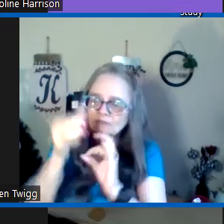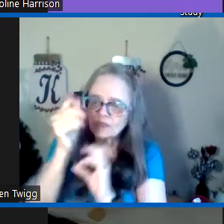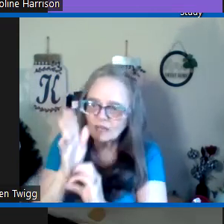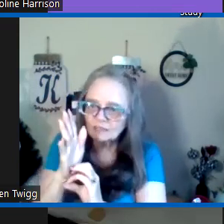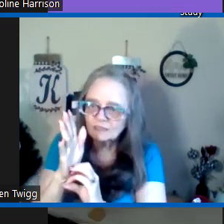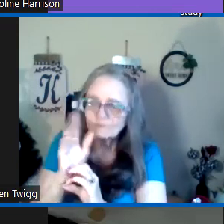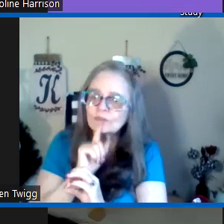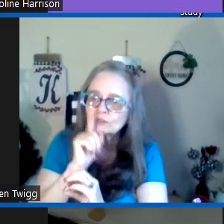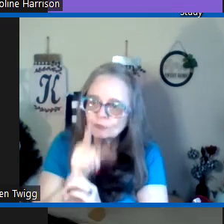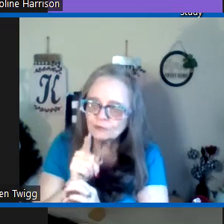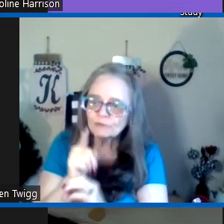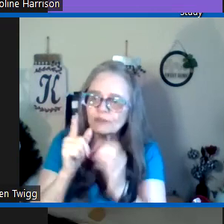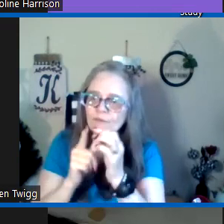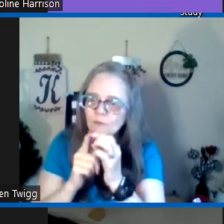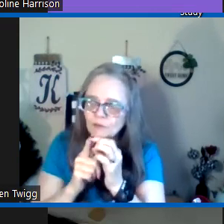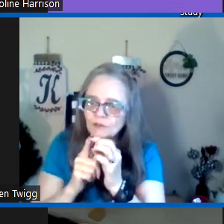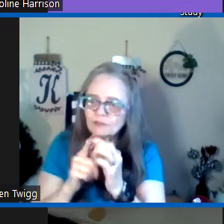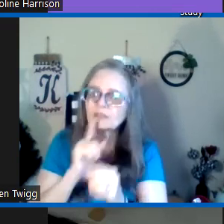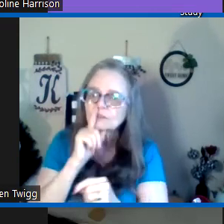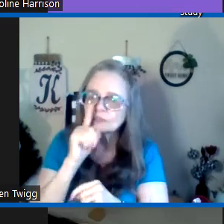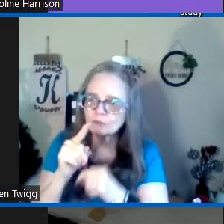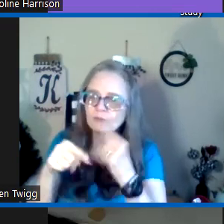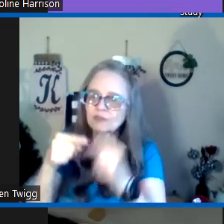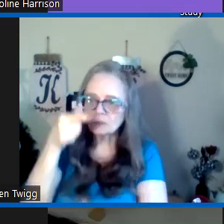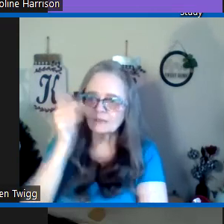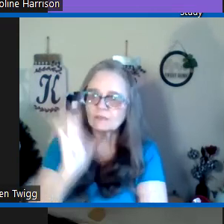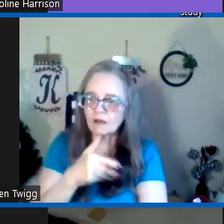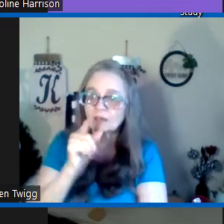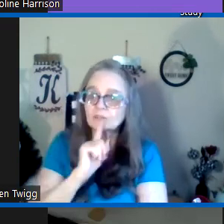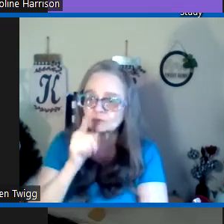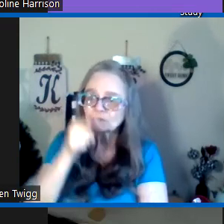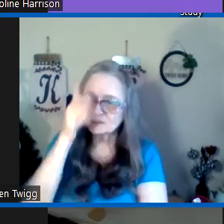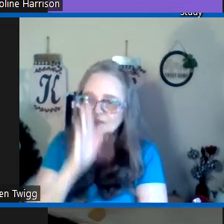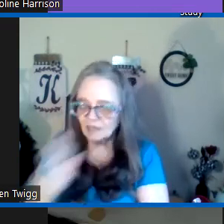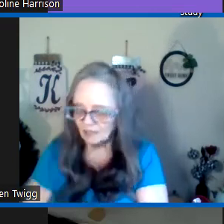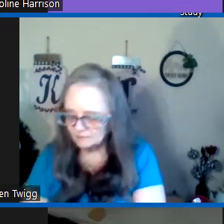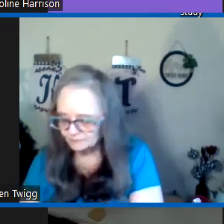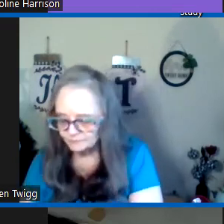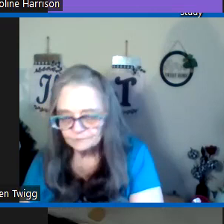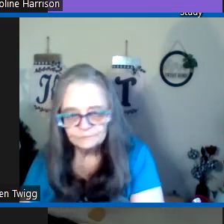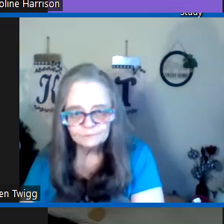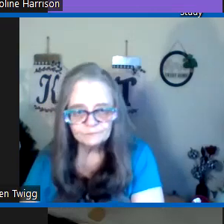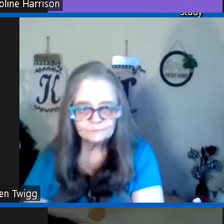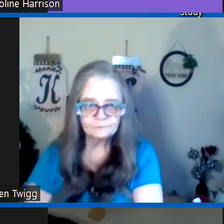the word of god the truth of the word and the truth about our true god